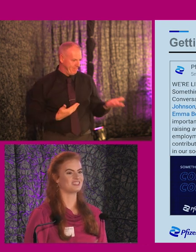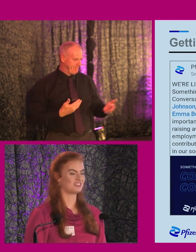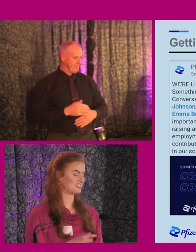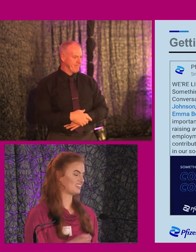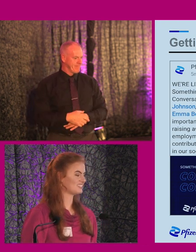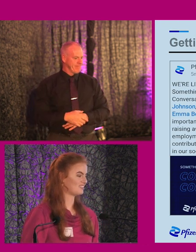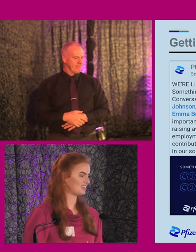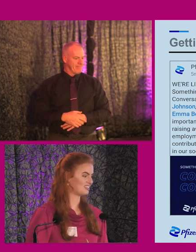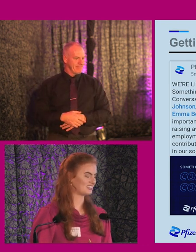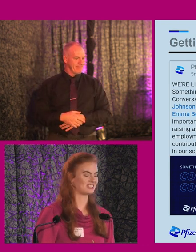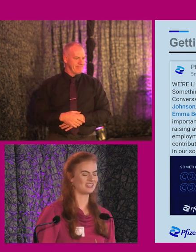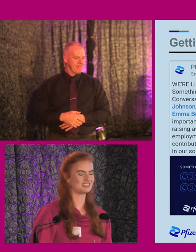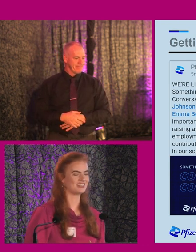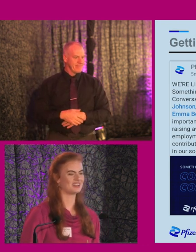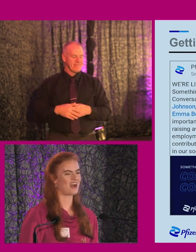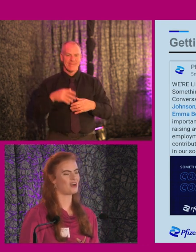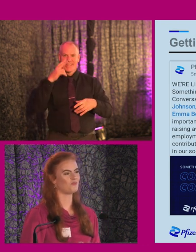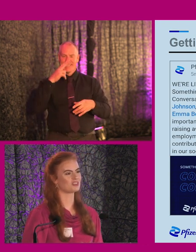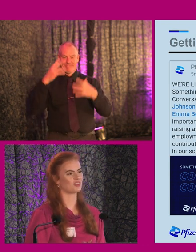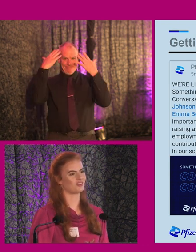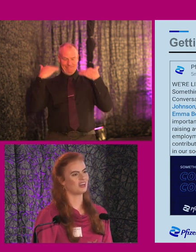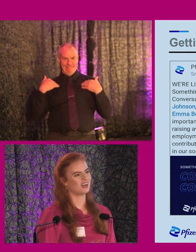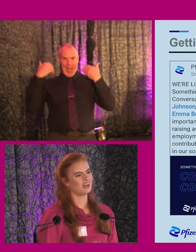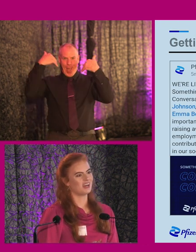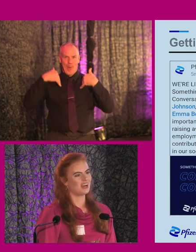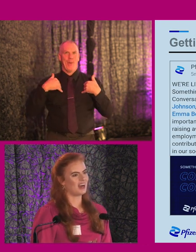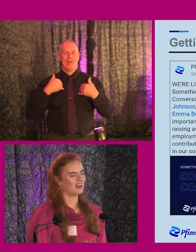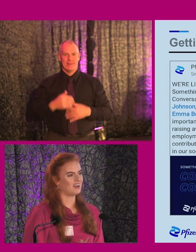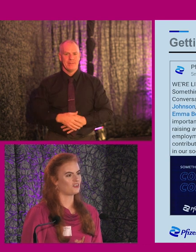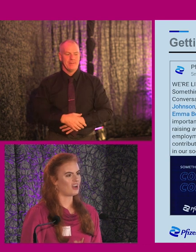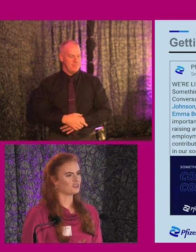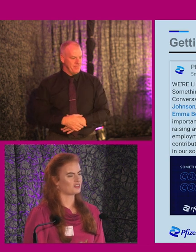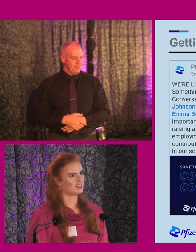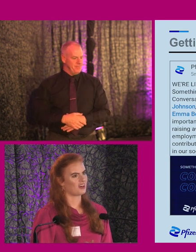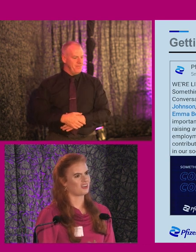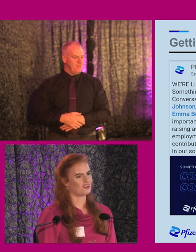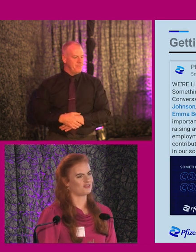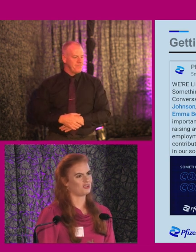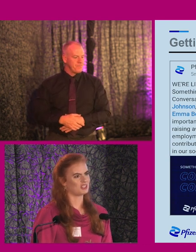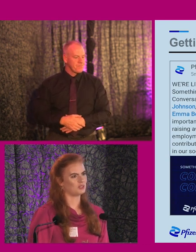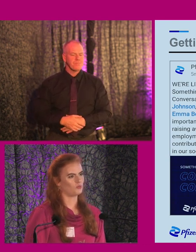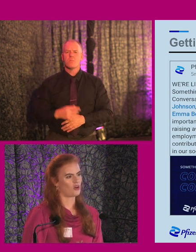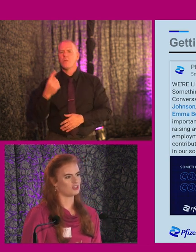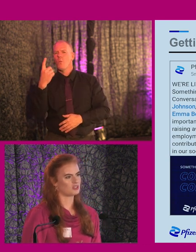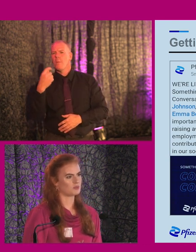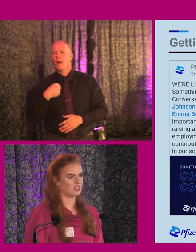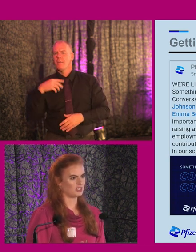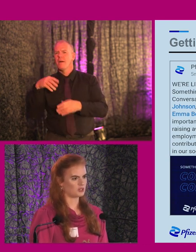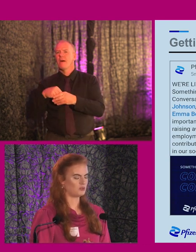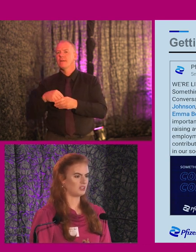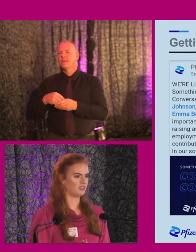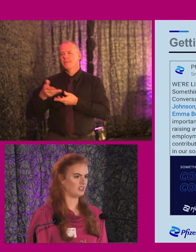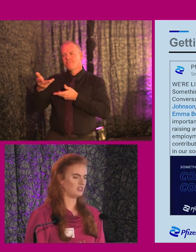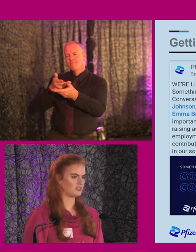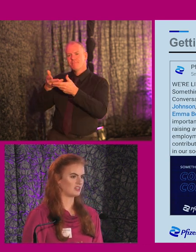It's just stands out on the slide there. So another thing that I got involved in was speaking